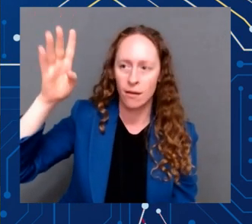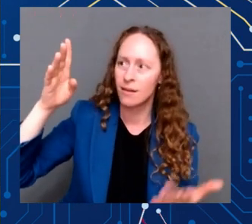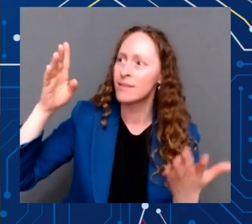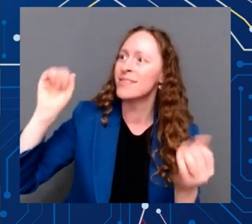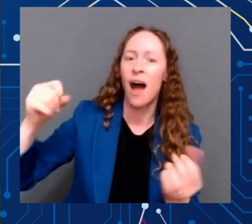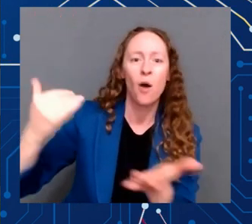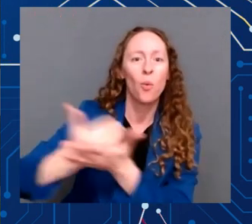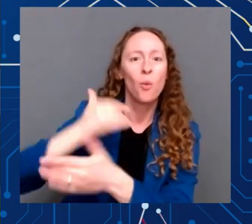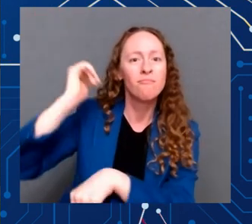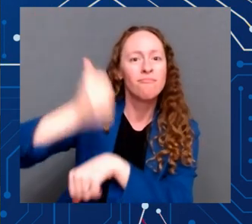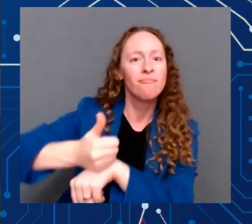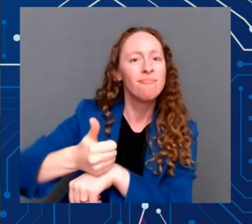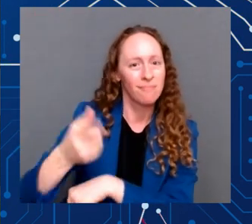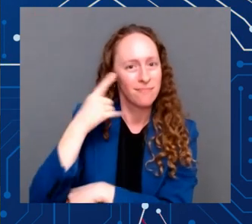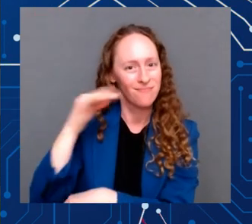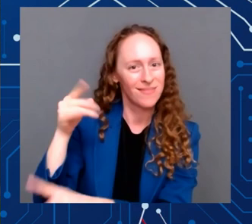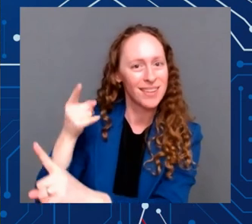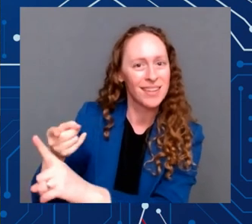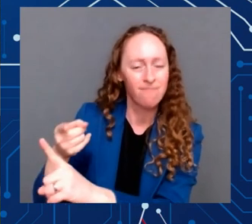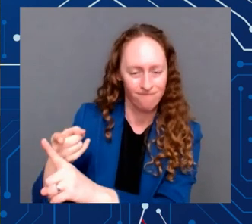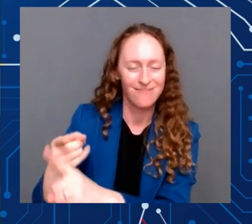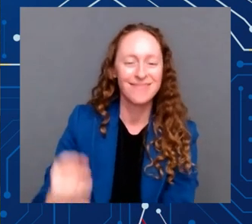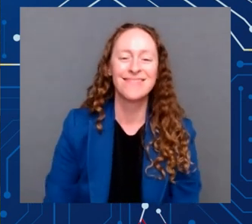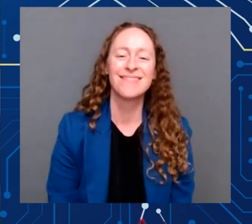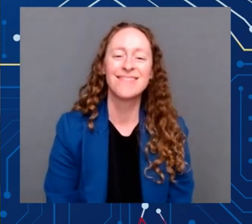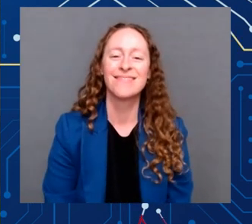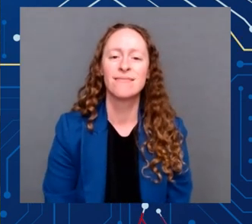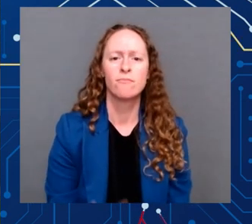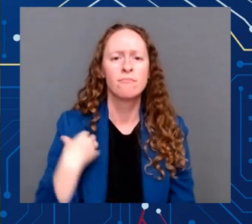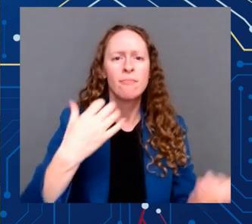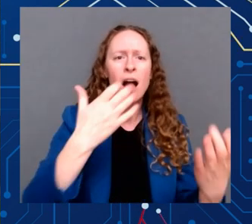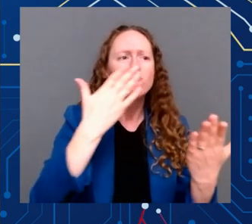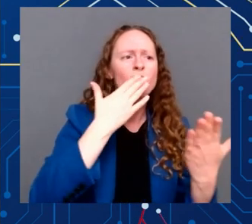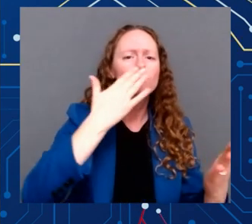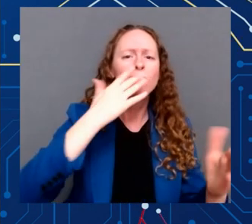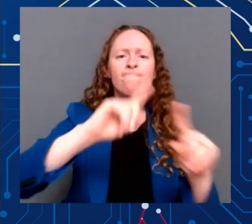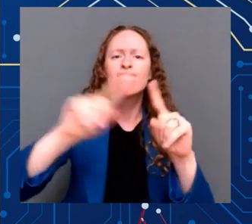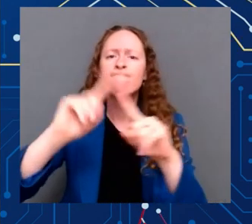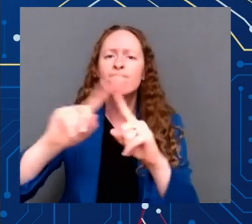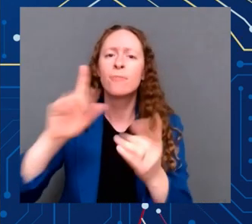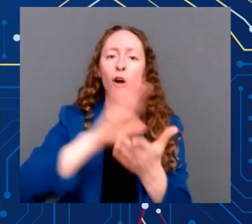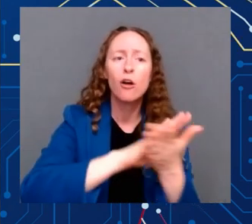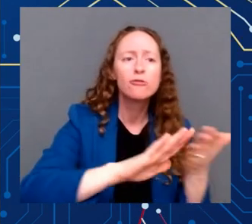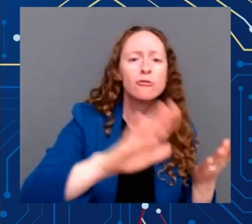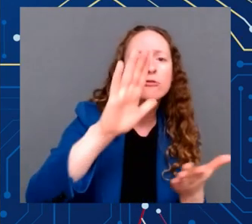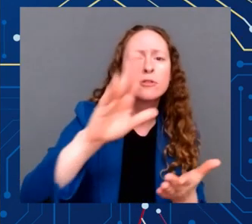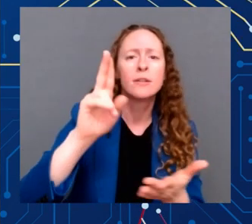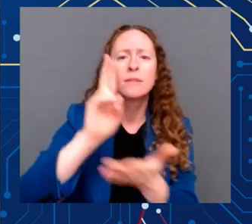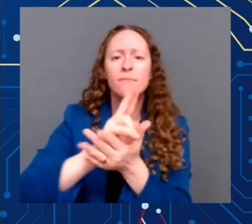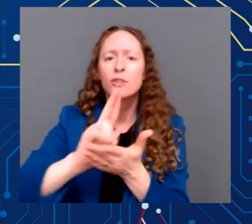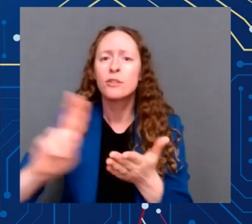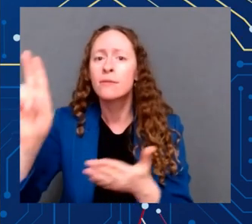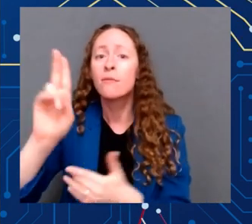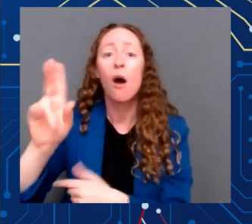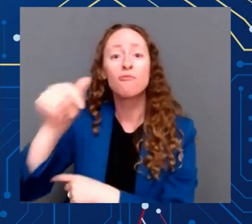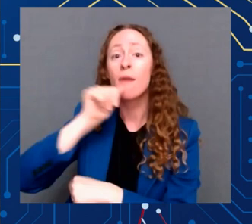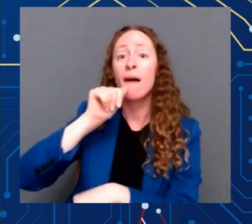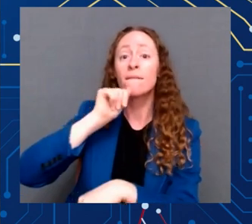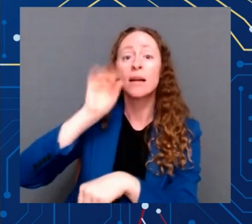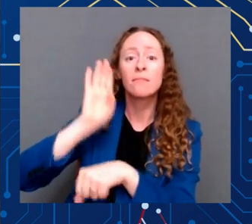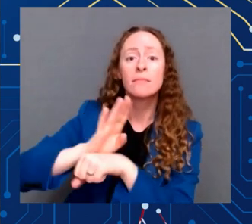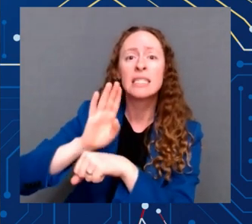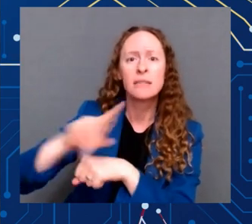Johnson, and we thank the partners in the private sector who are essential to our economic success,